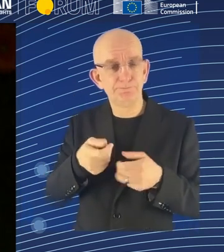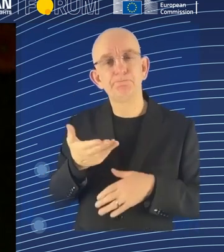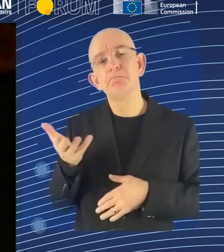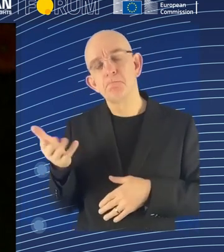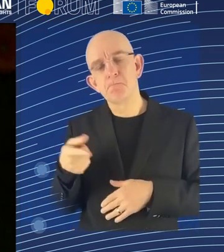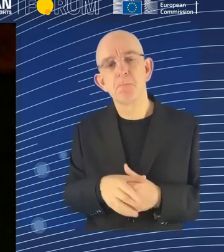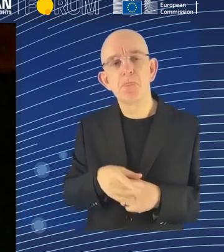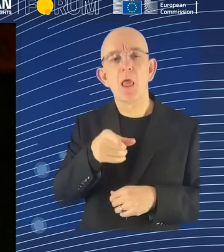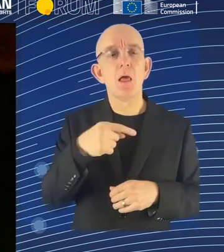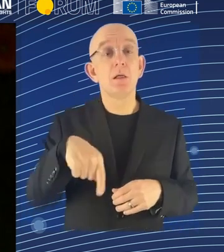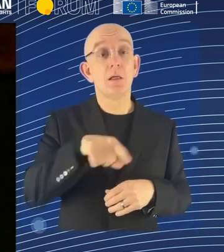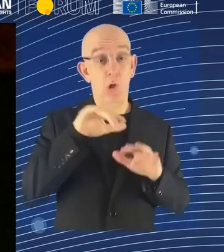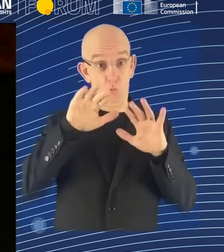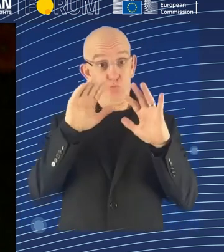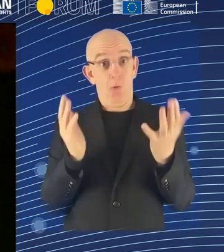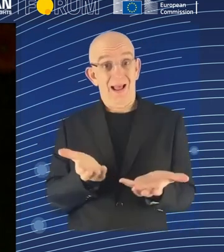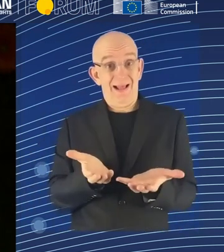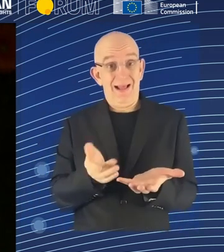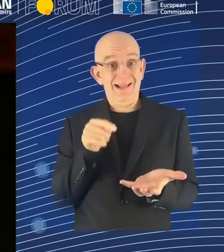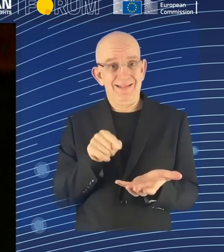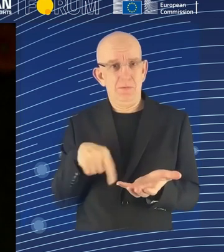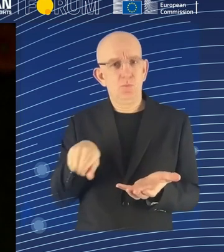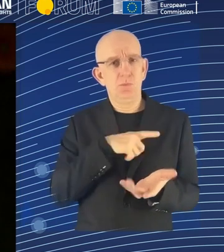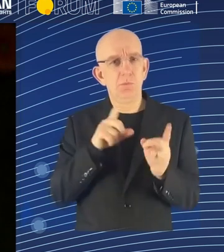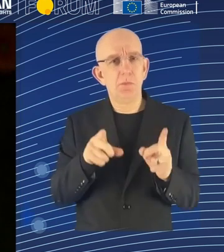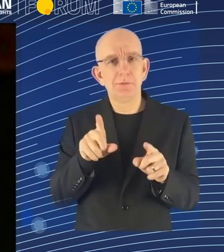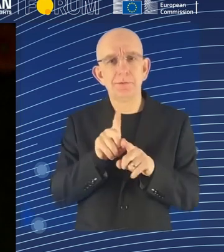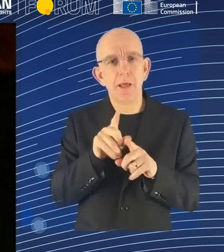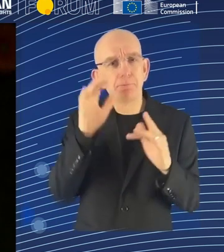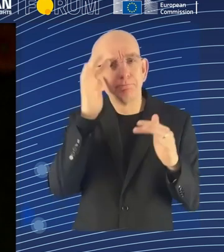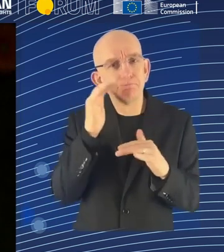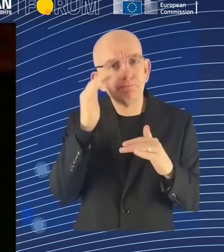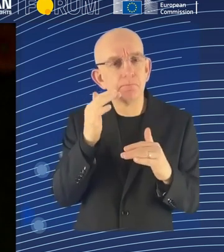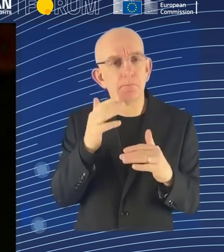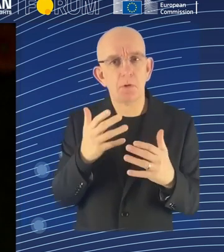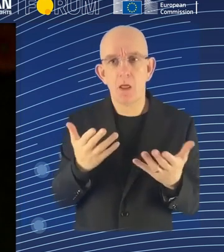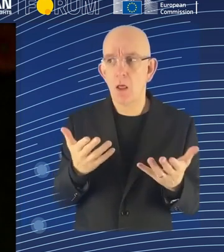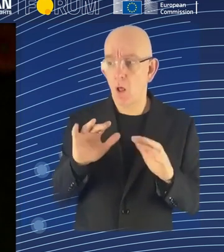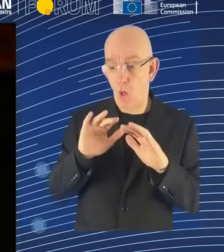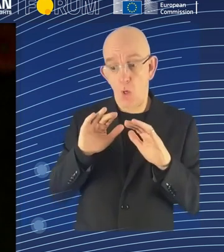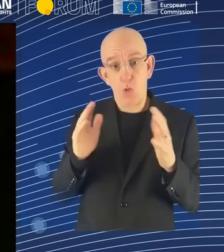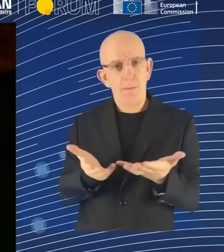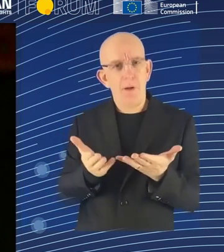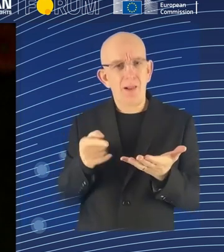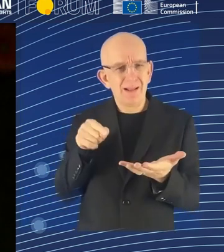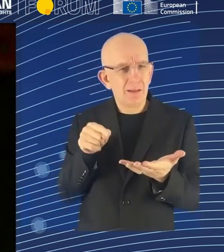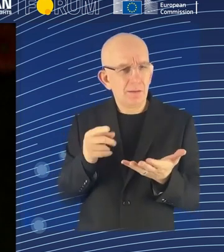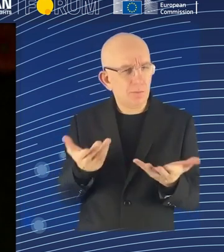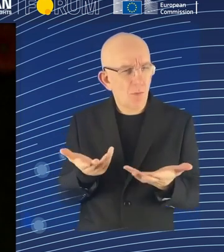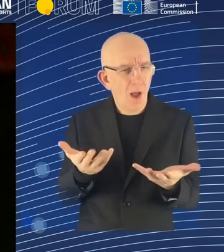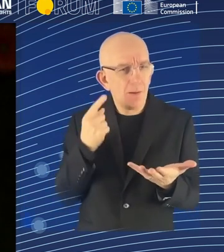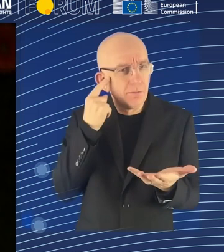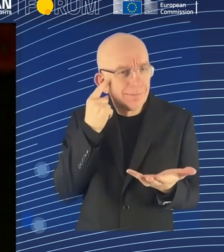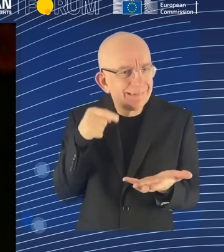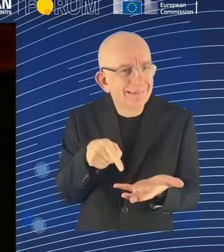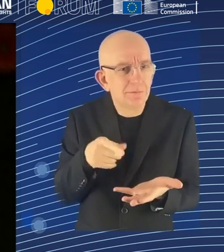are often K-play, as you know better than me, I imagine. But there are, you know, powerful players that have more voice than others. So